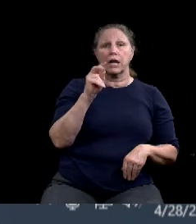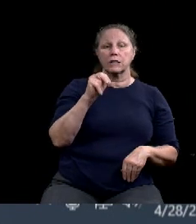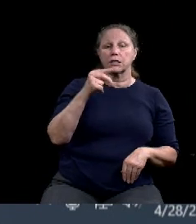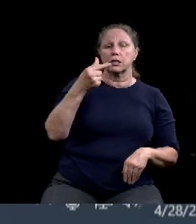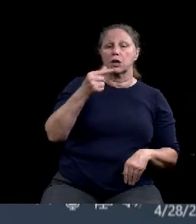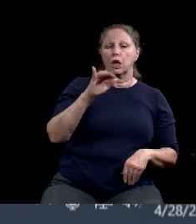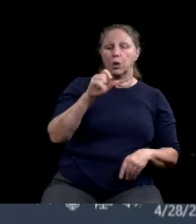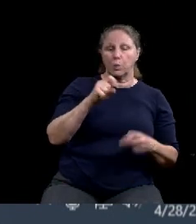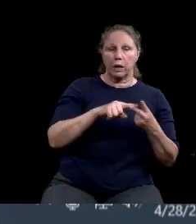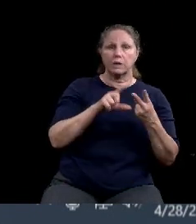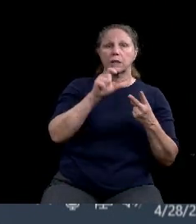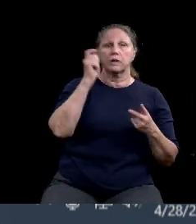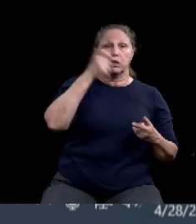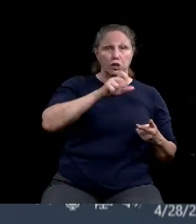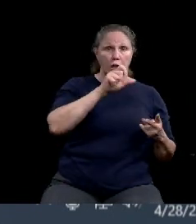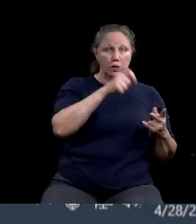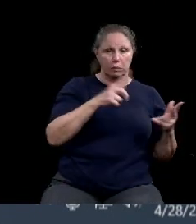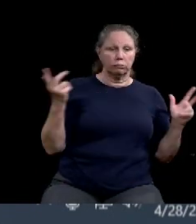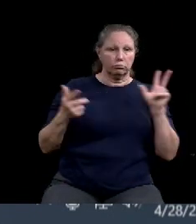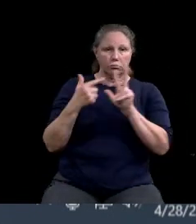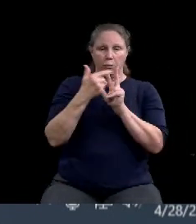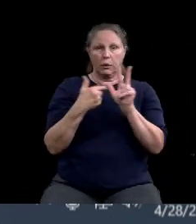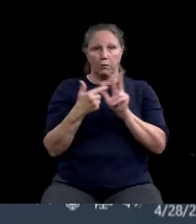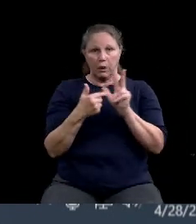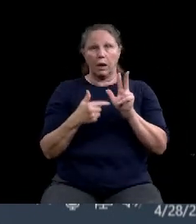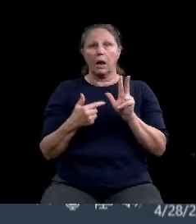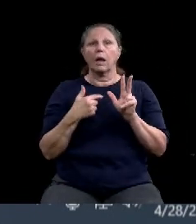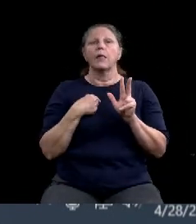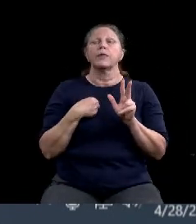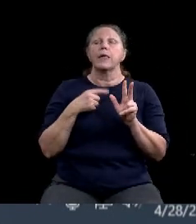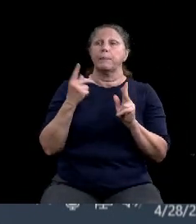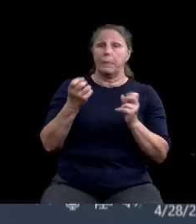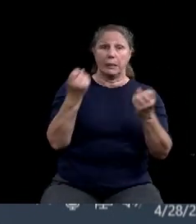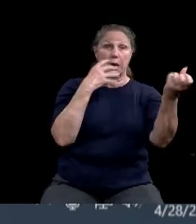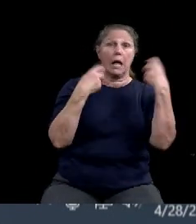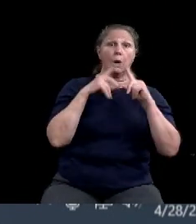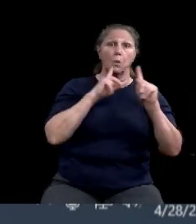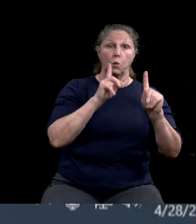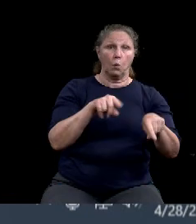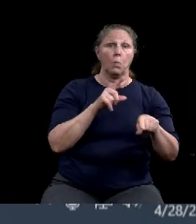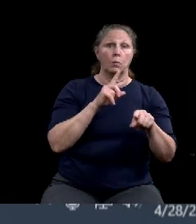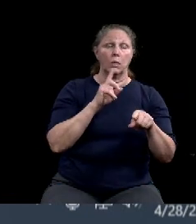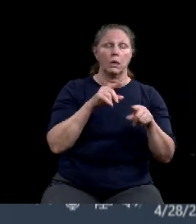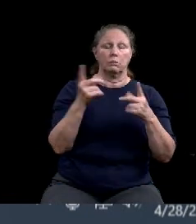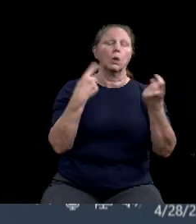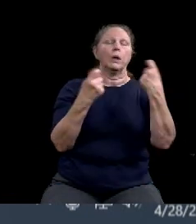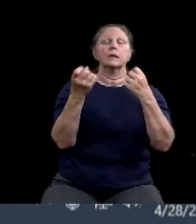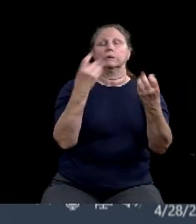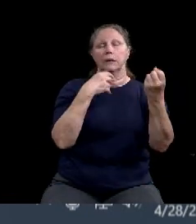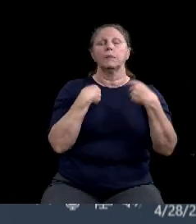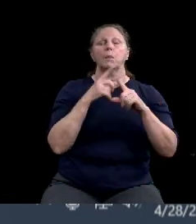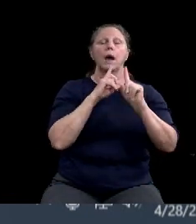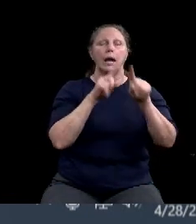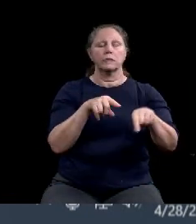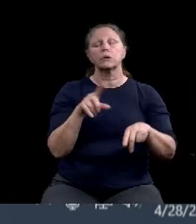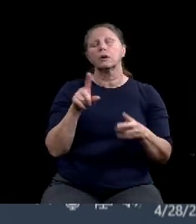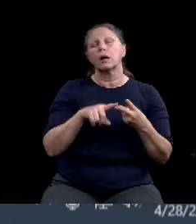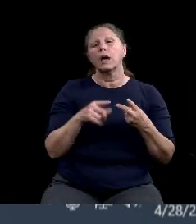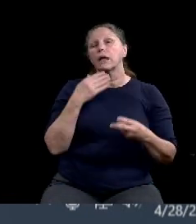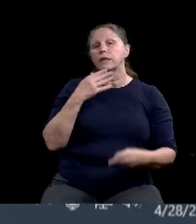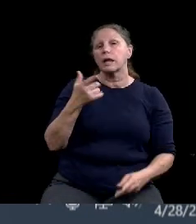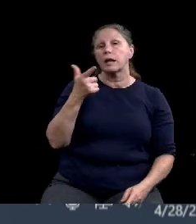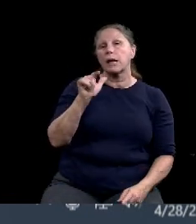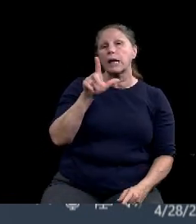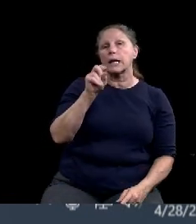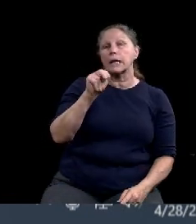addressing questions. And, um, I want to just take a moment to thank, uh, Galen Price and David Schauffer, our legal department for